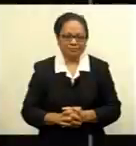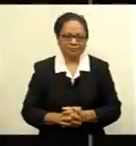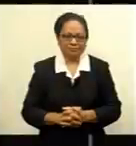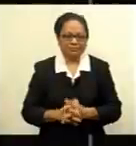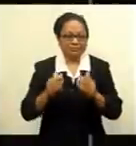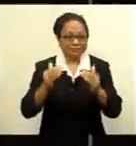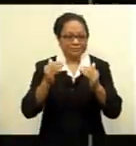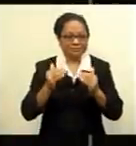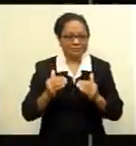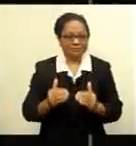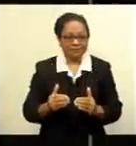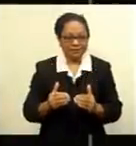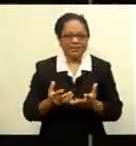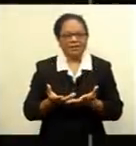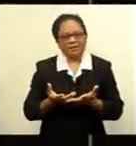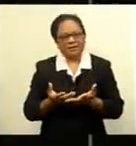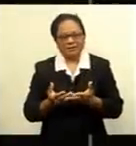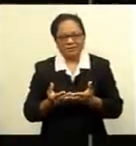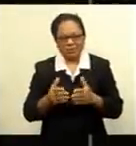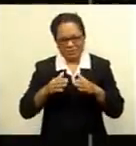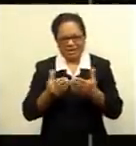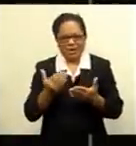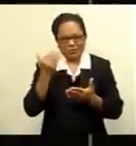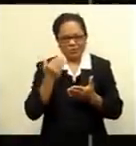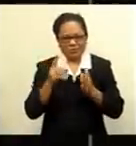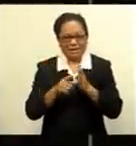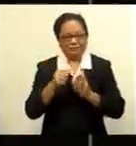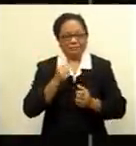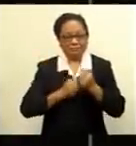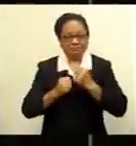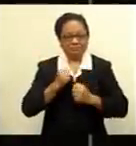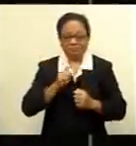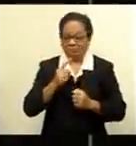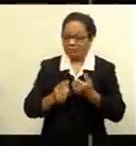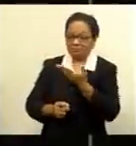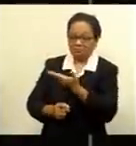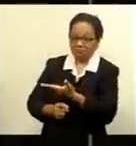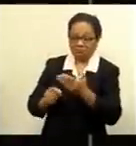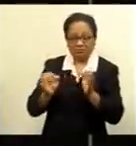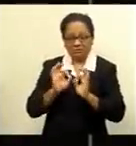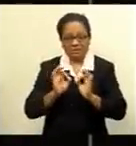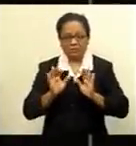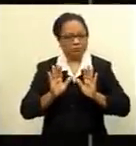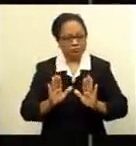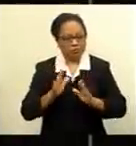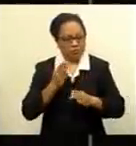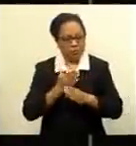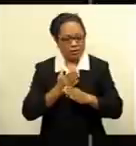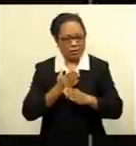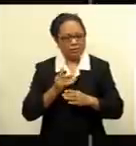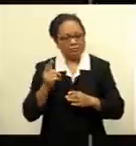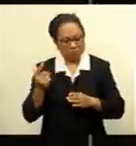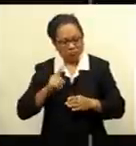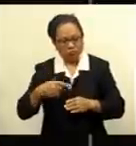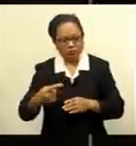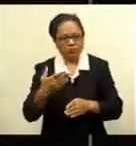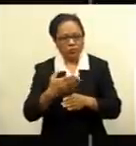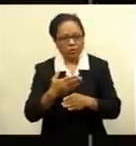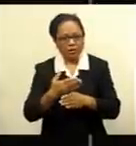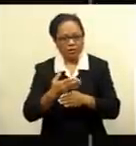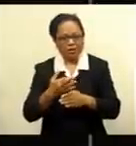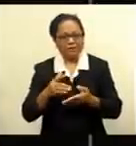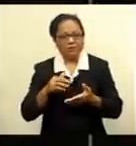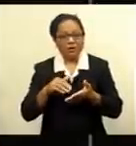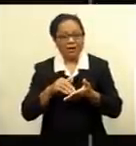Temporary circumstances can't stop a mother from striving to put food on the table for her family of four. Family has been the driving